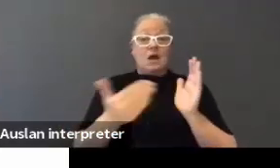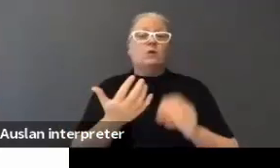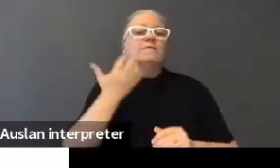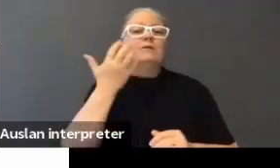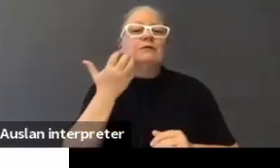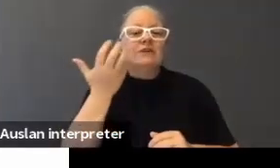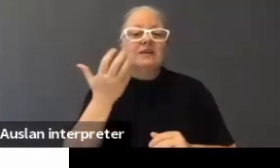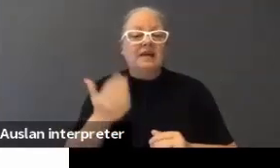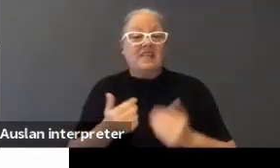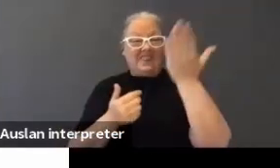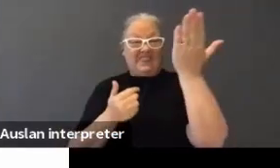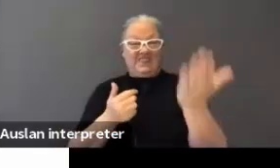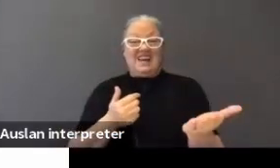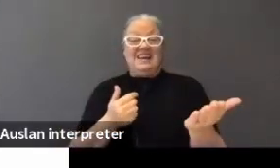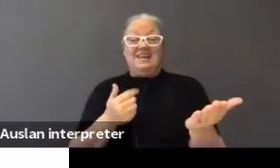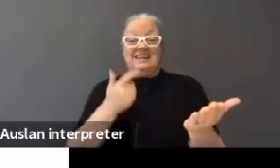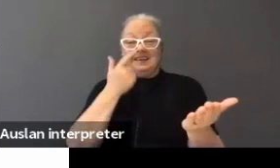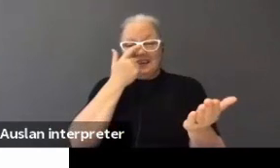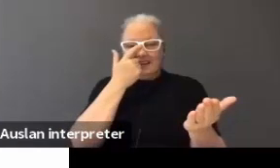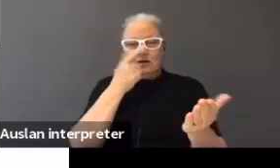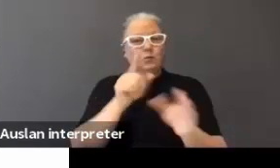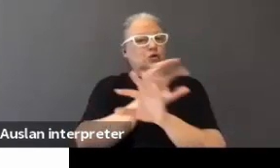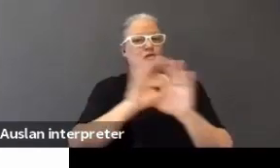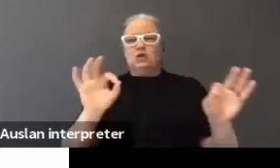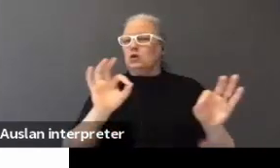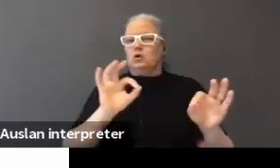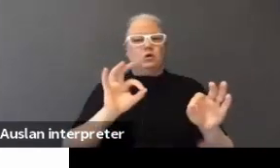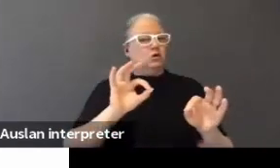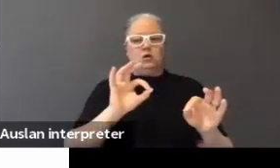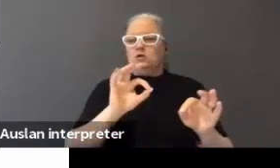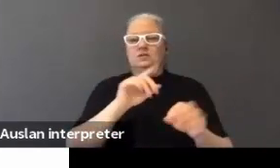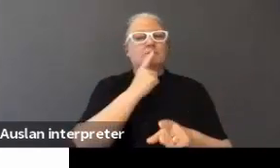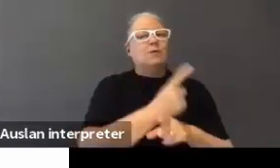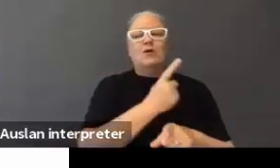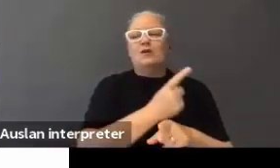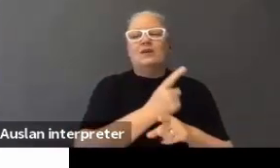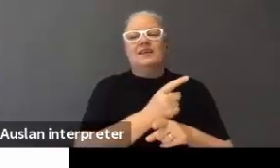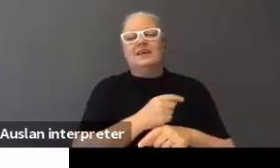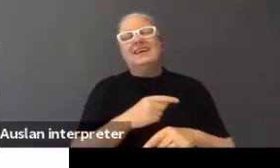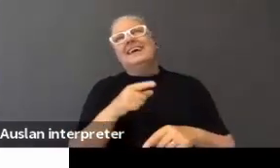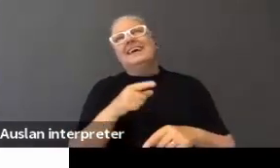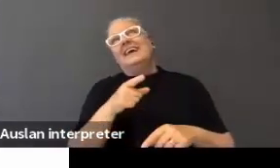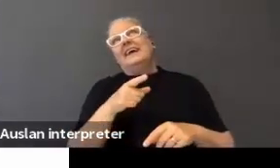that is not what was spoken. Okay? It's very typical